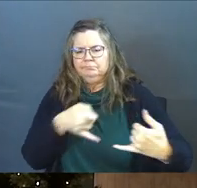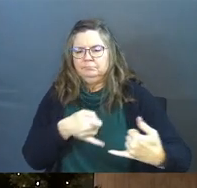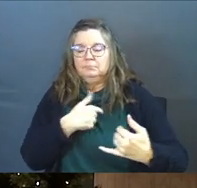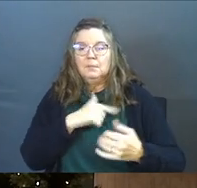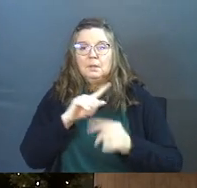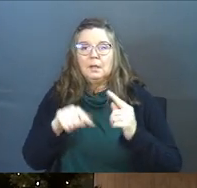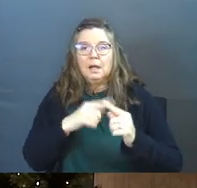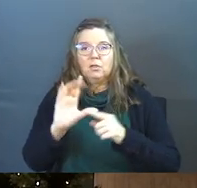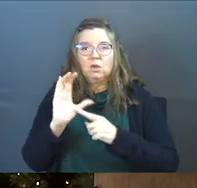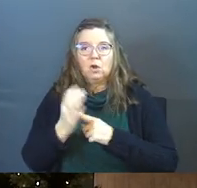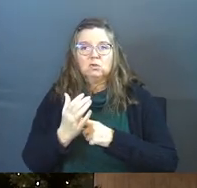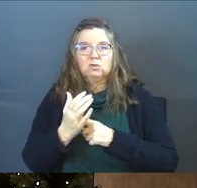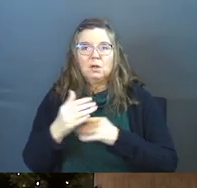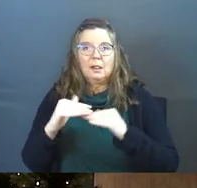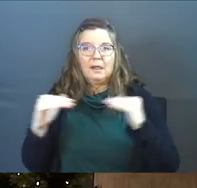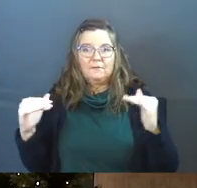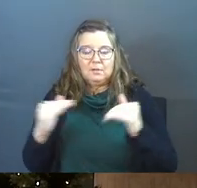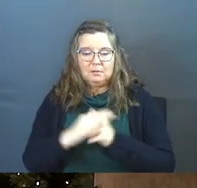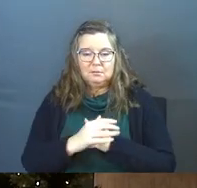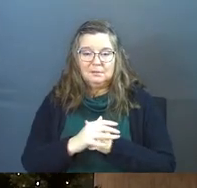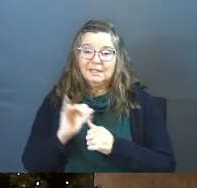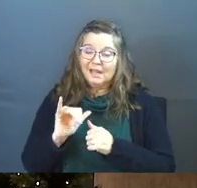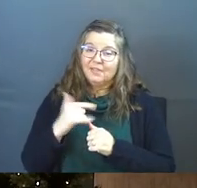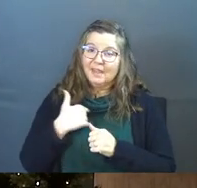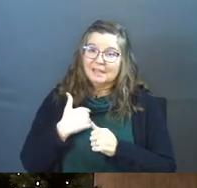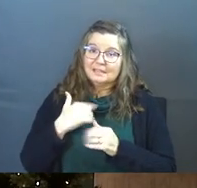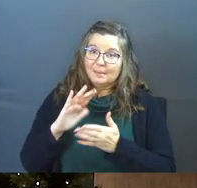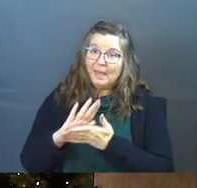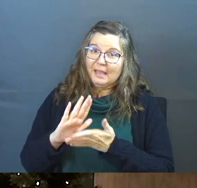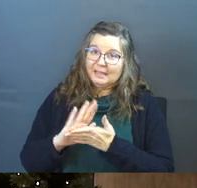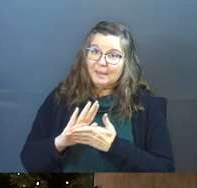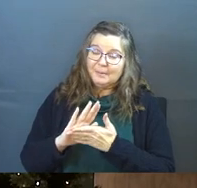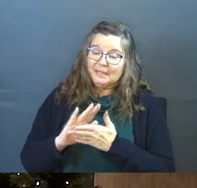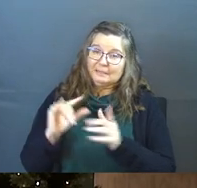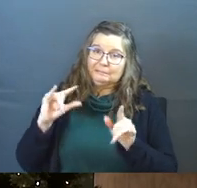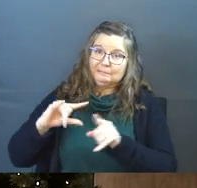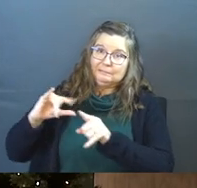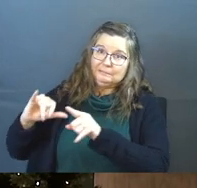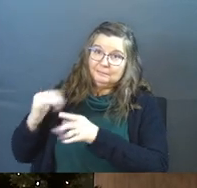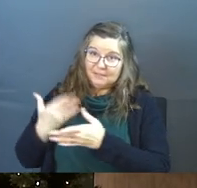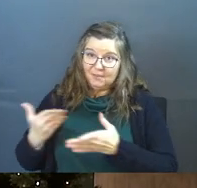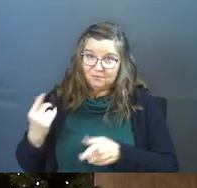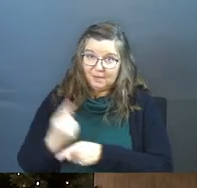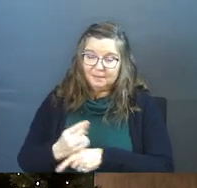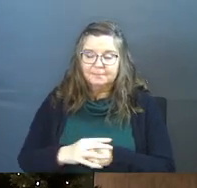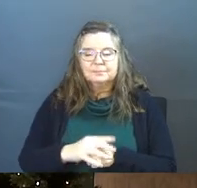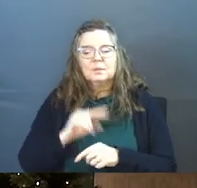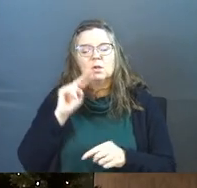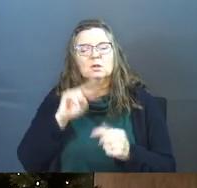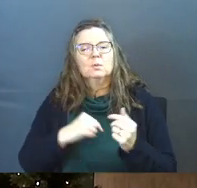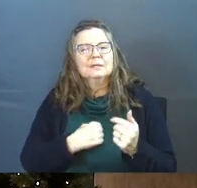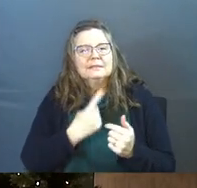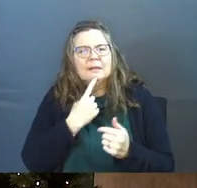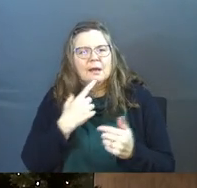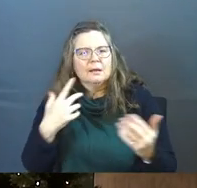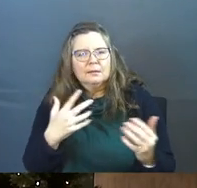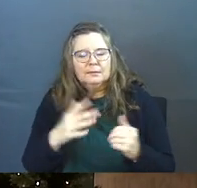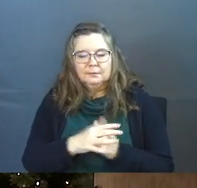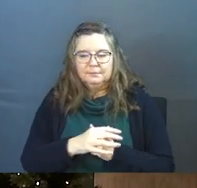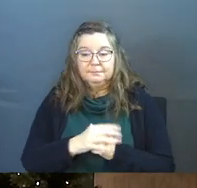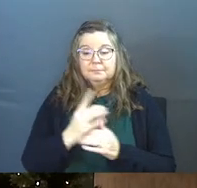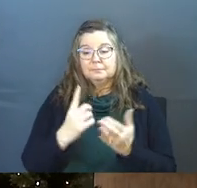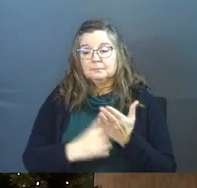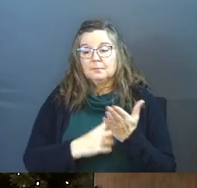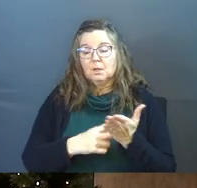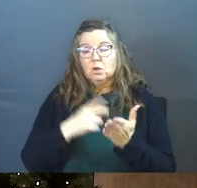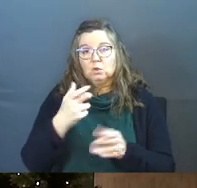the merely cultural level. Now that's some academic stuff right there, right? But look at what he's saying. He's